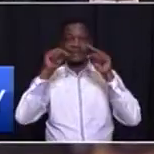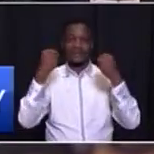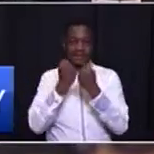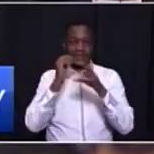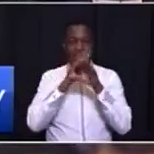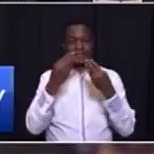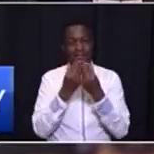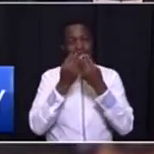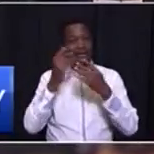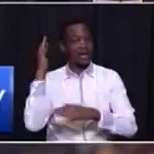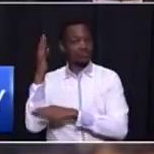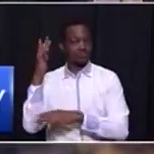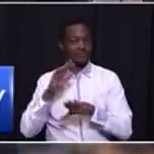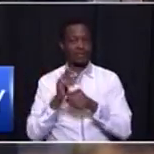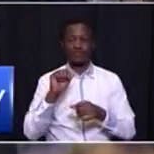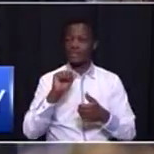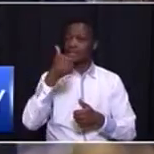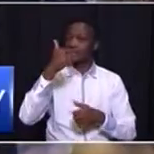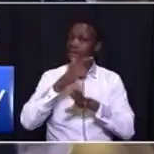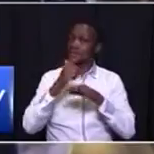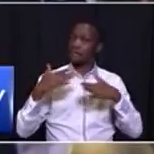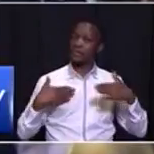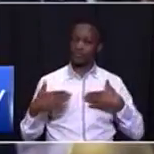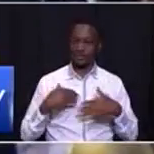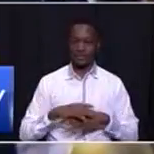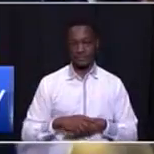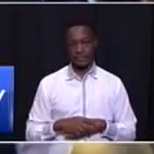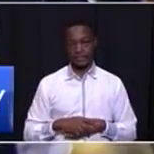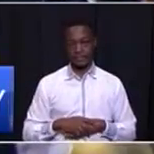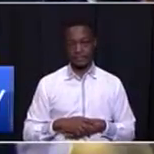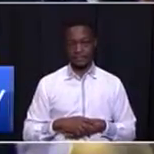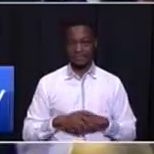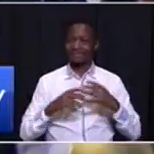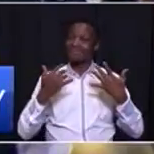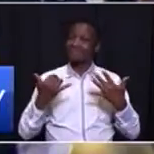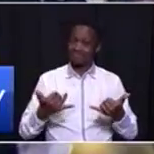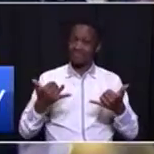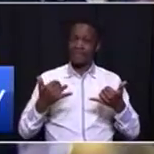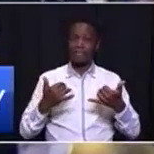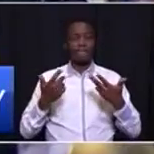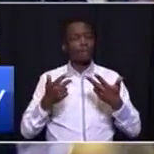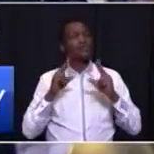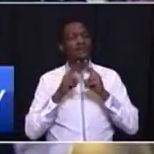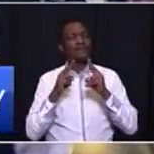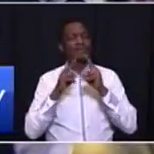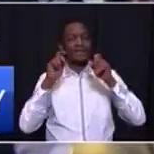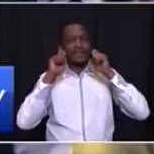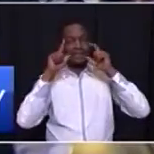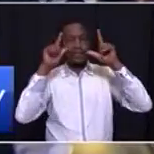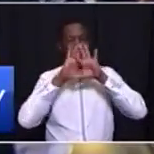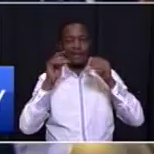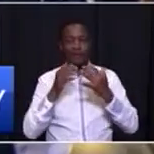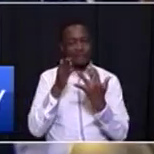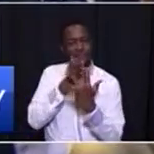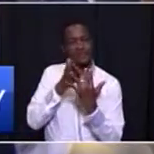of the Sixth Administration. Madam Speaker, we are acutely aware of the yawning gap